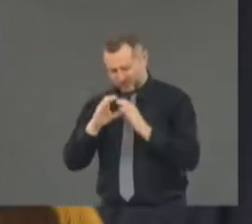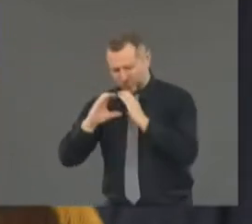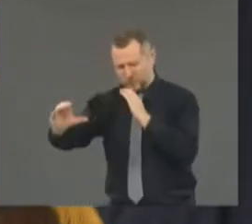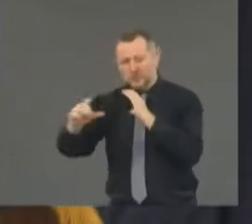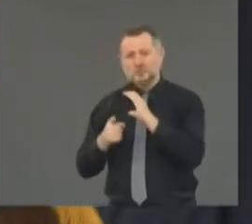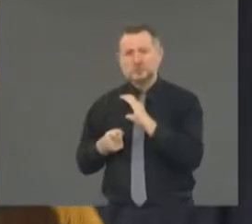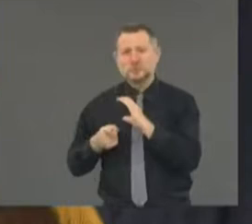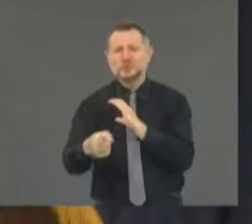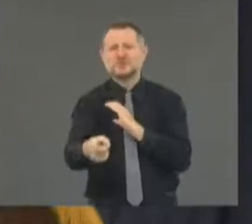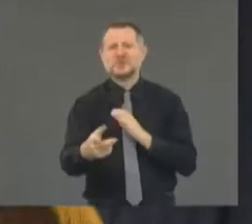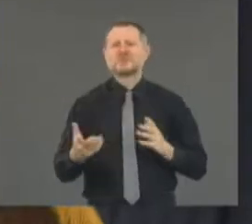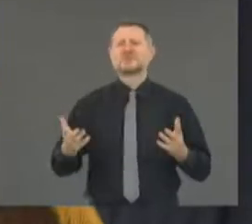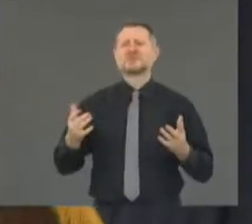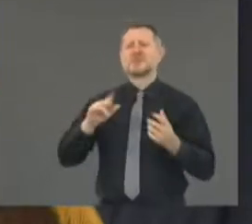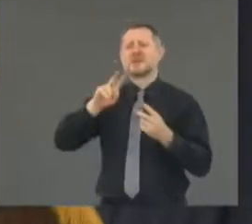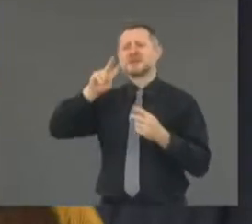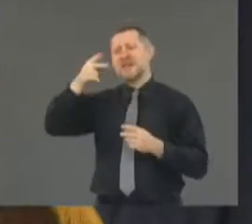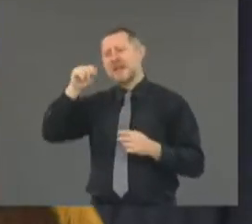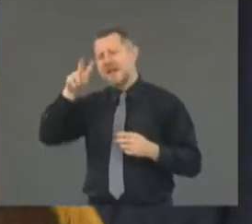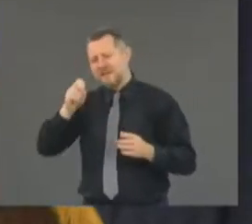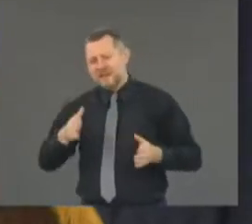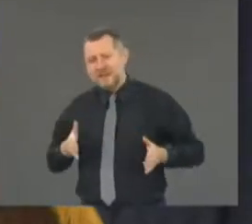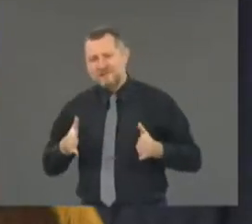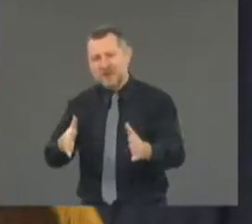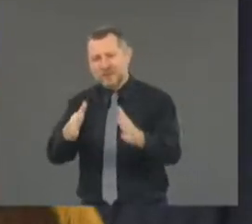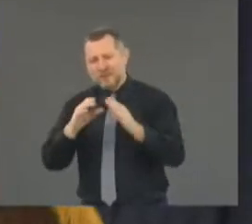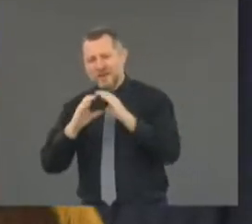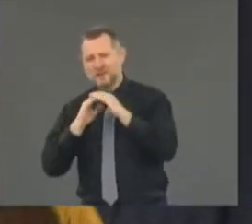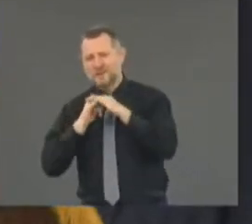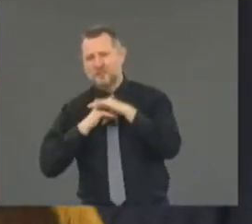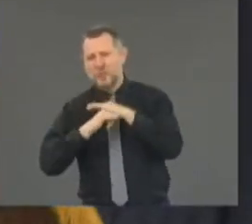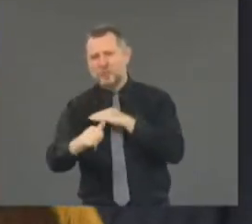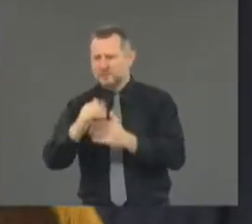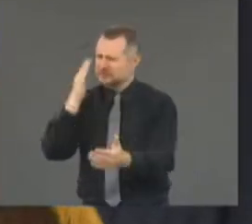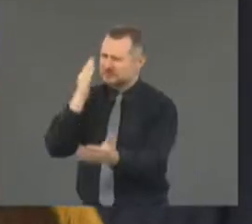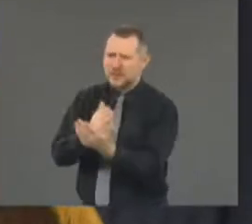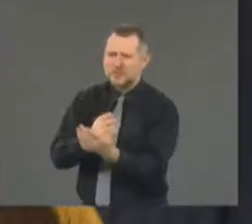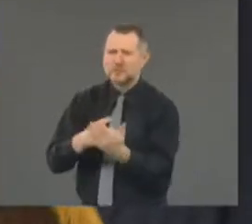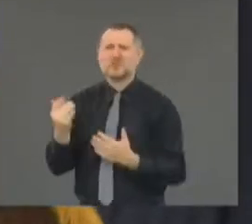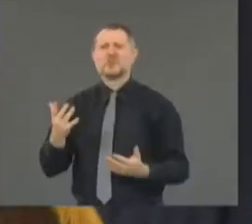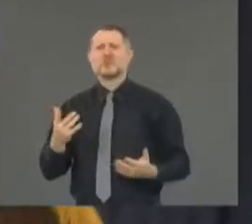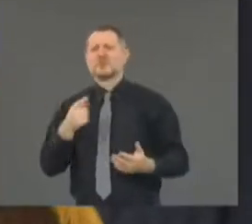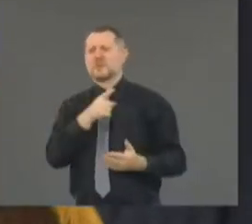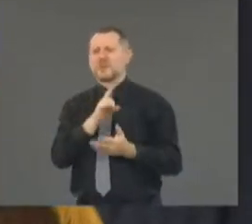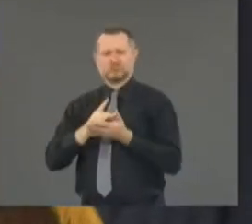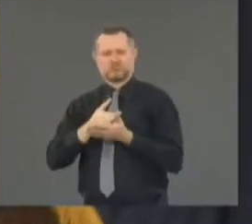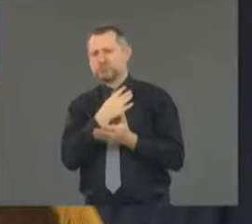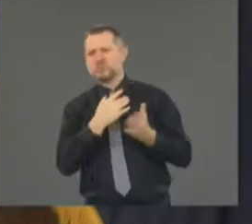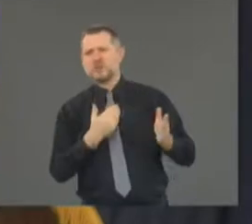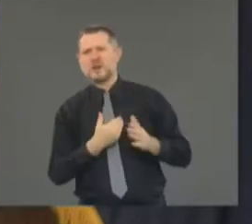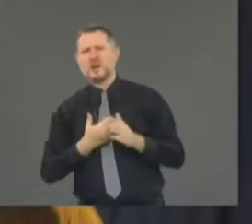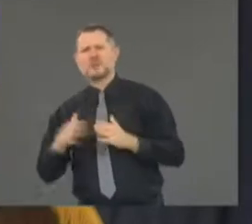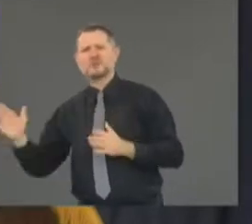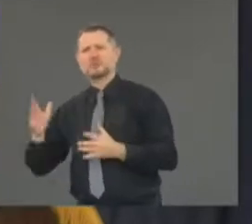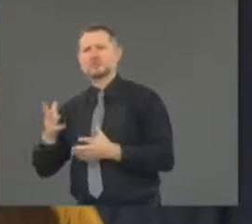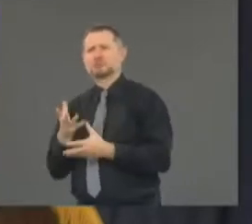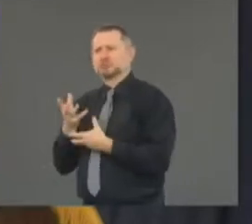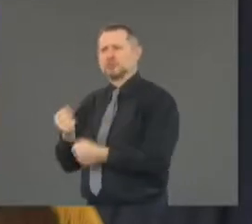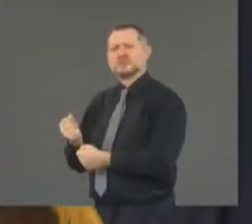egregious acts kicking us out of the trusted traveler program with the